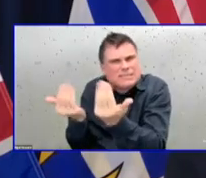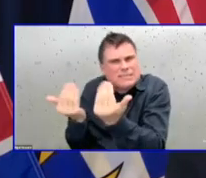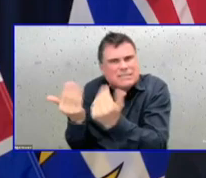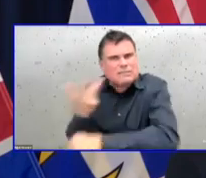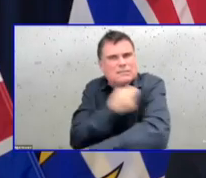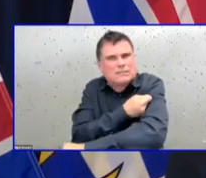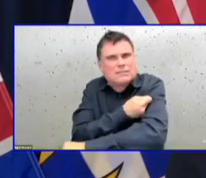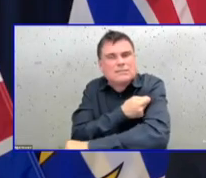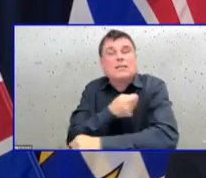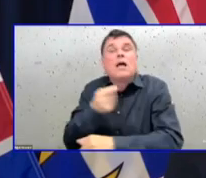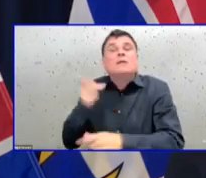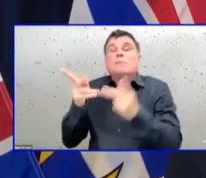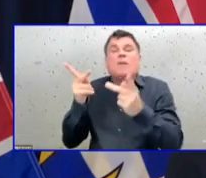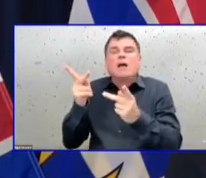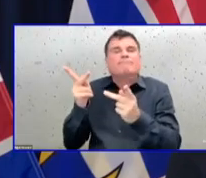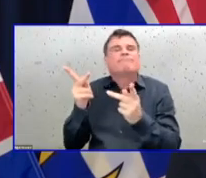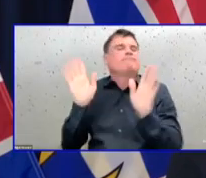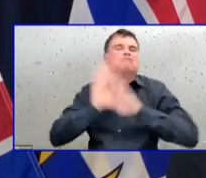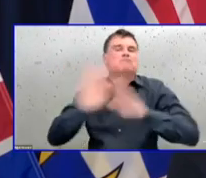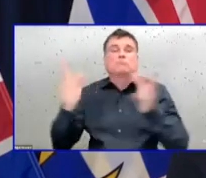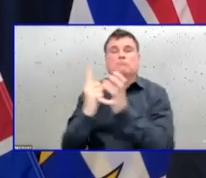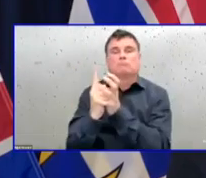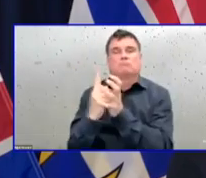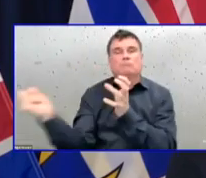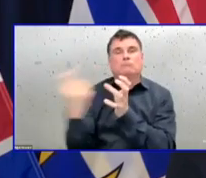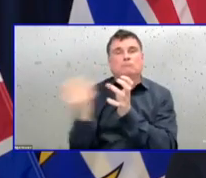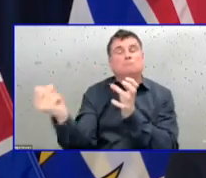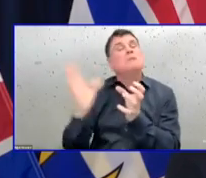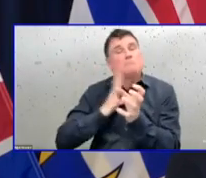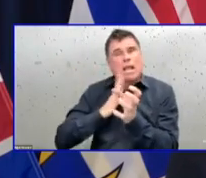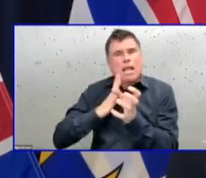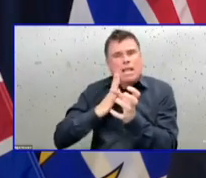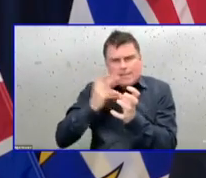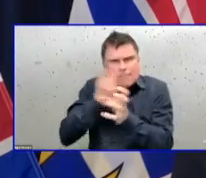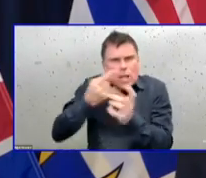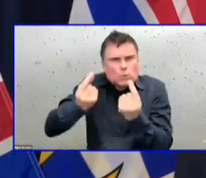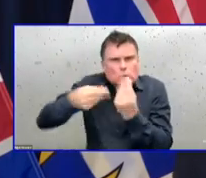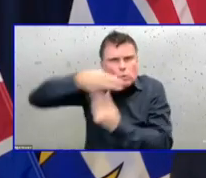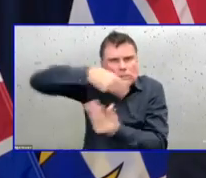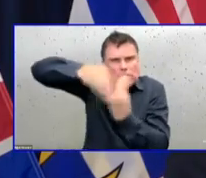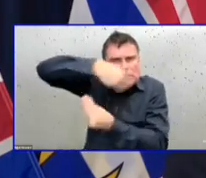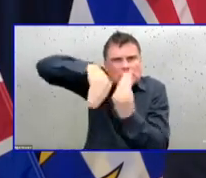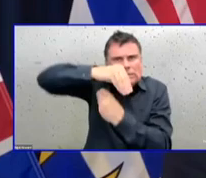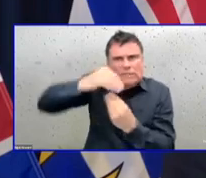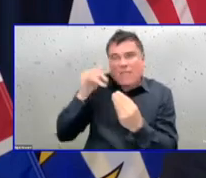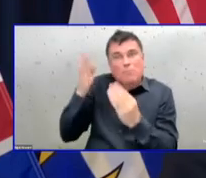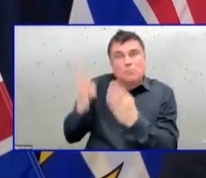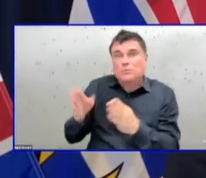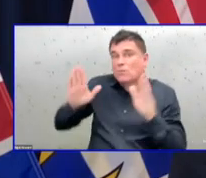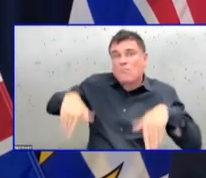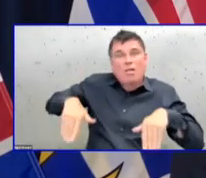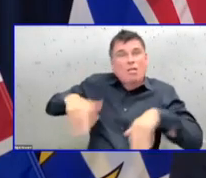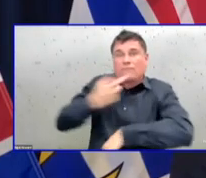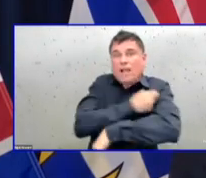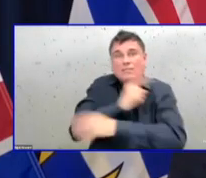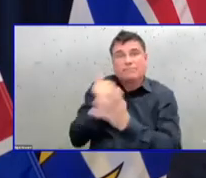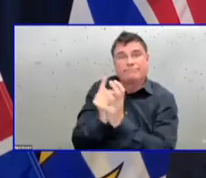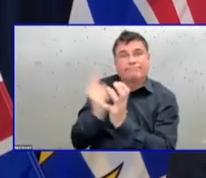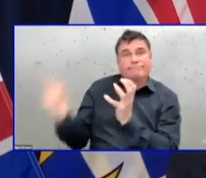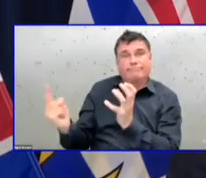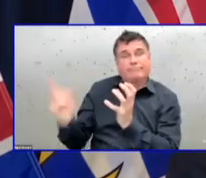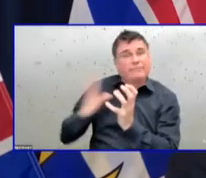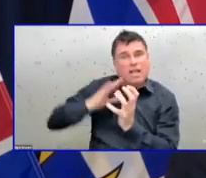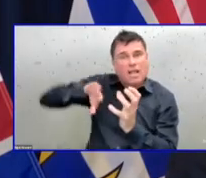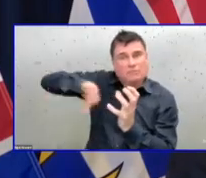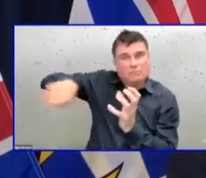these clear actions to make things safer and better are good for everybody, and particularly for those who work in the system and,